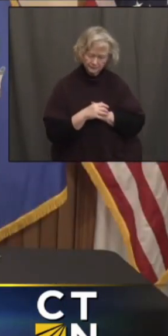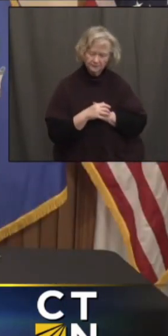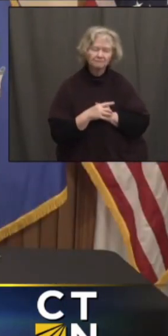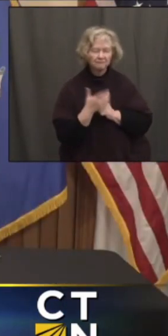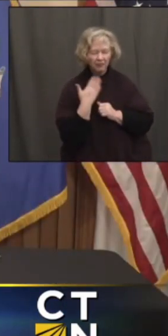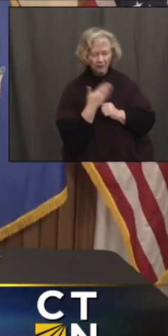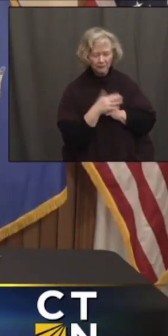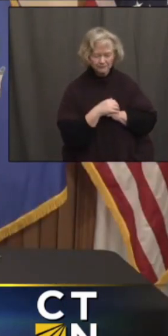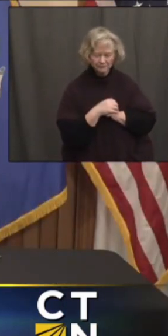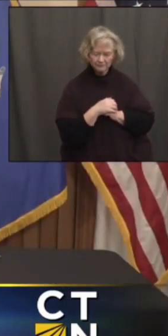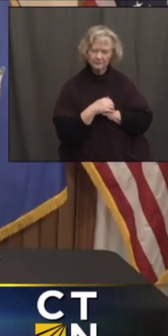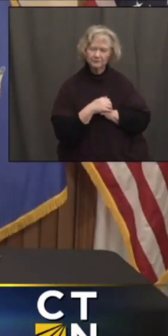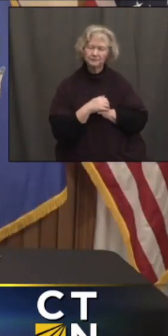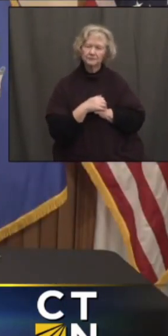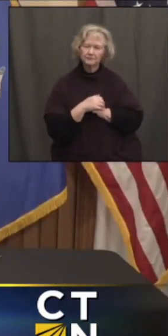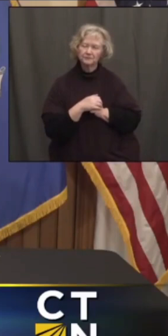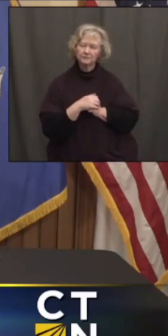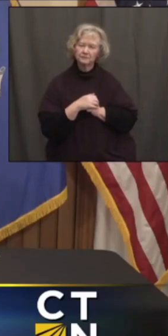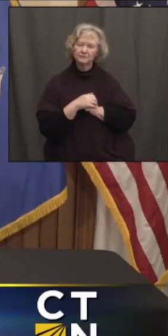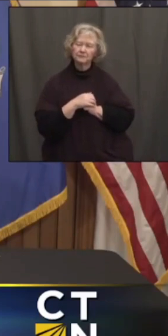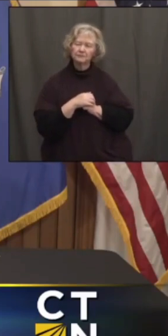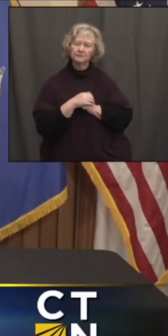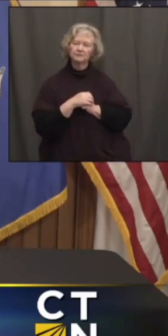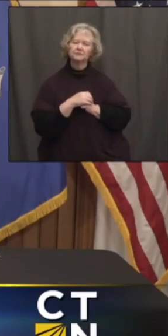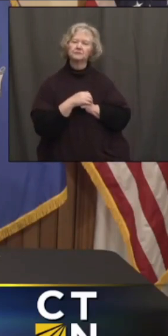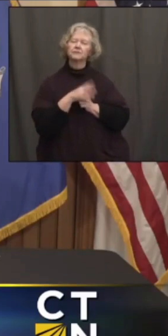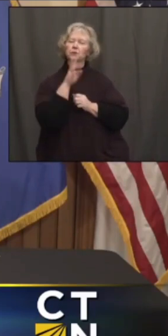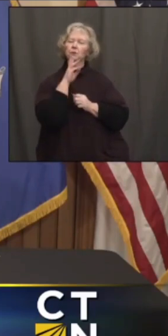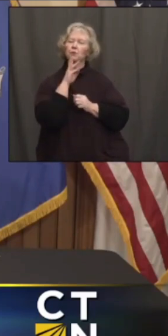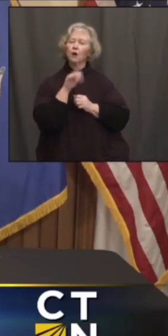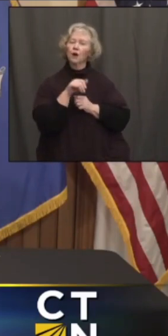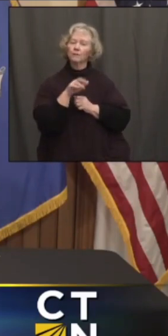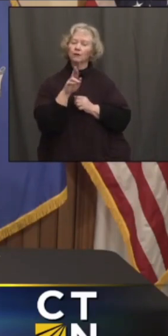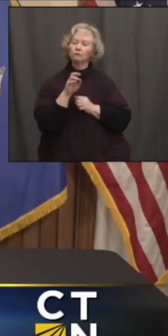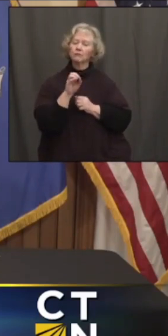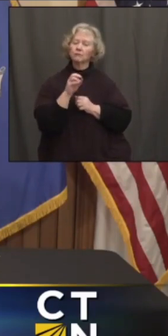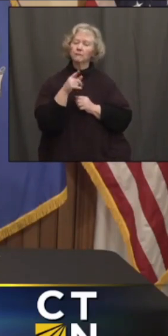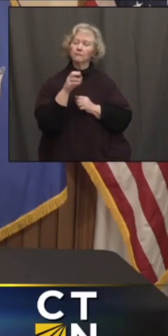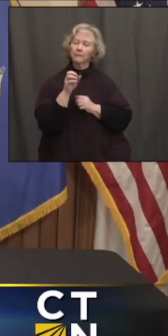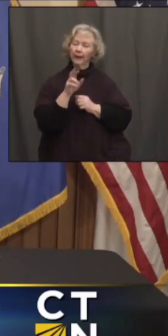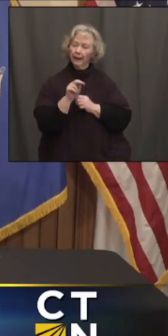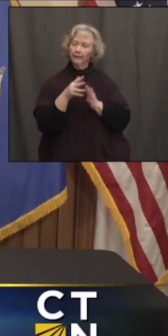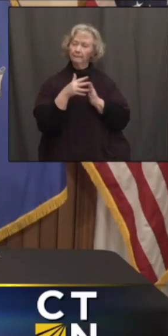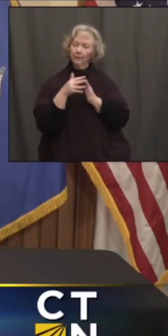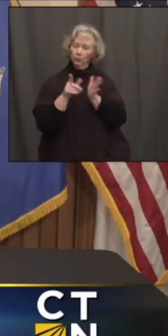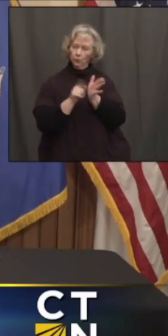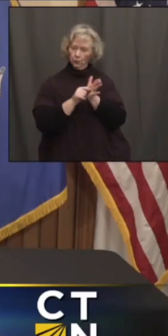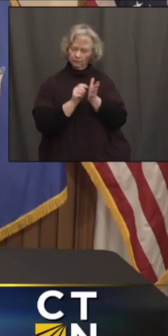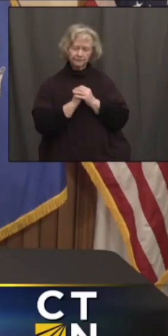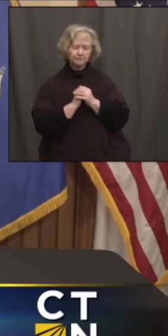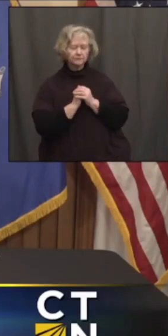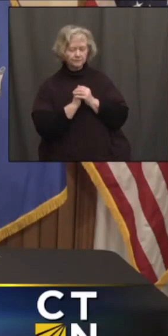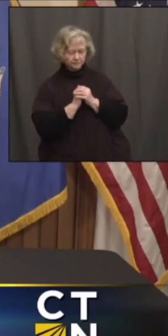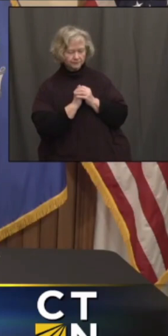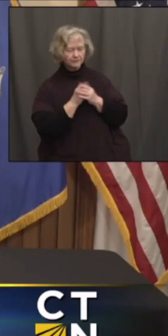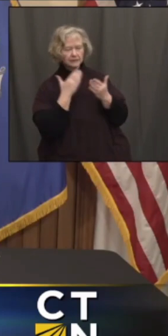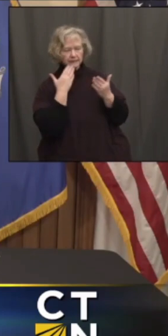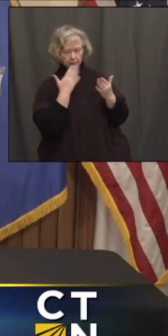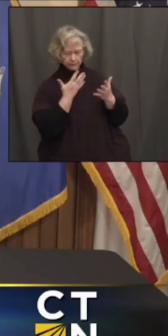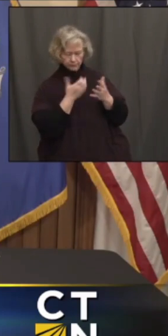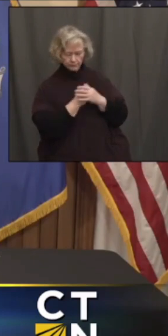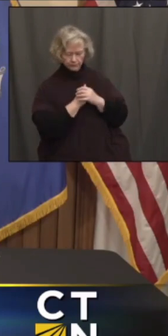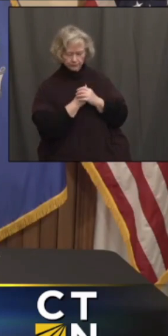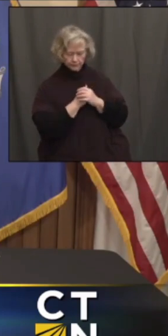Thank you. The Waterbury Republican American. Thanks very much.